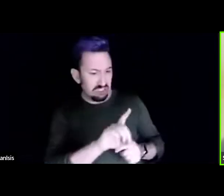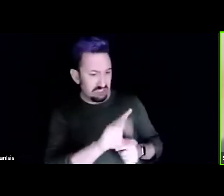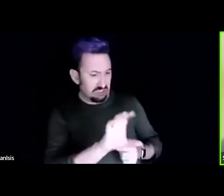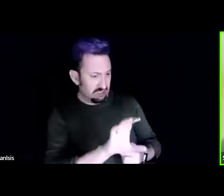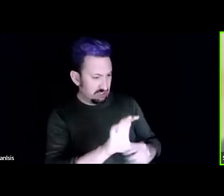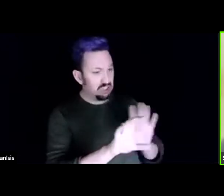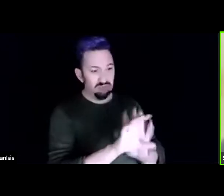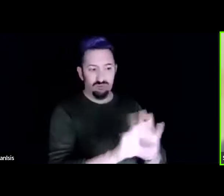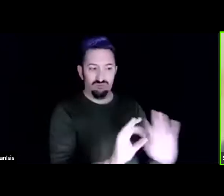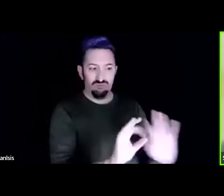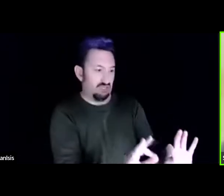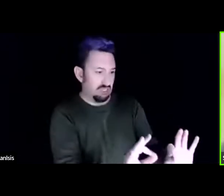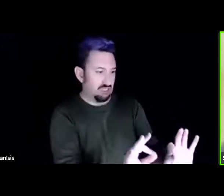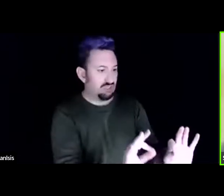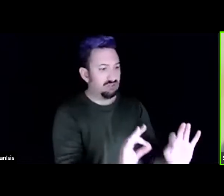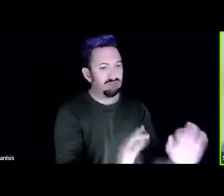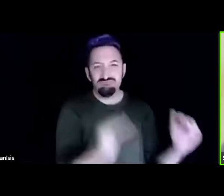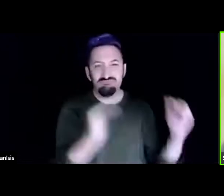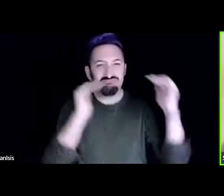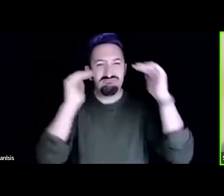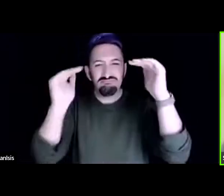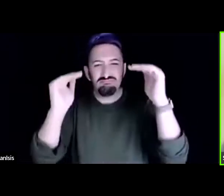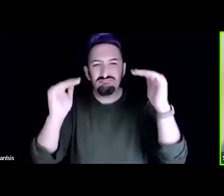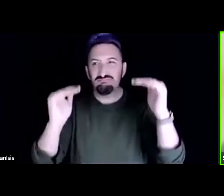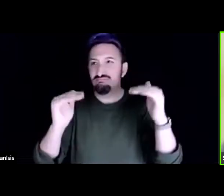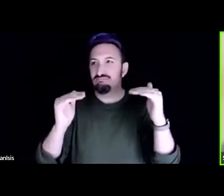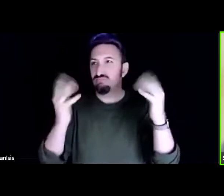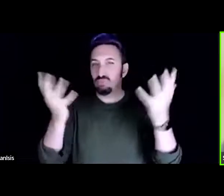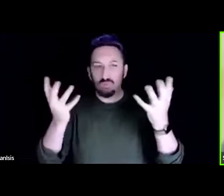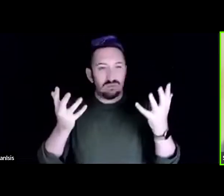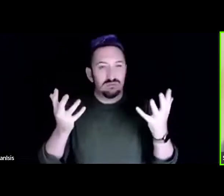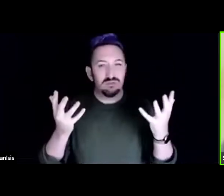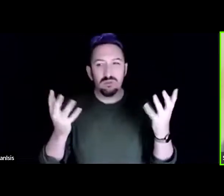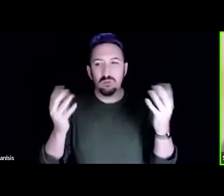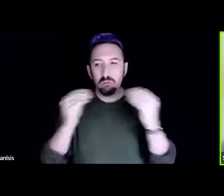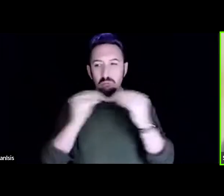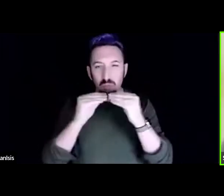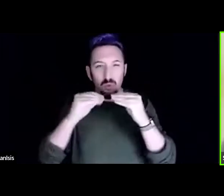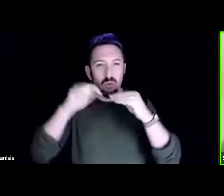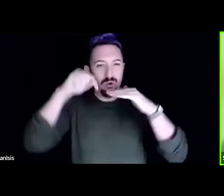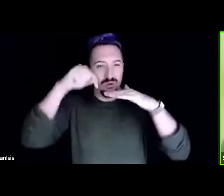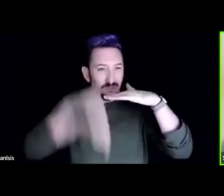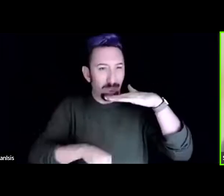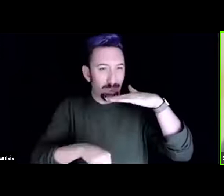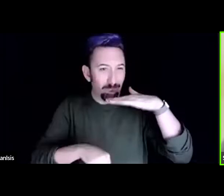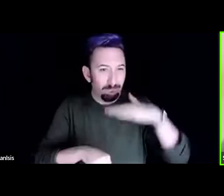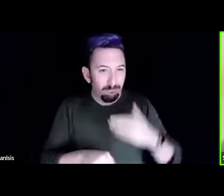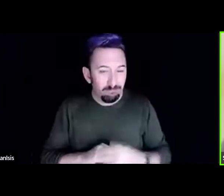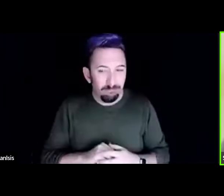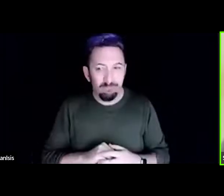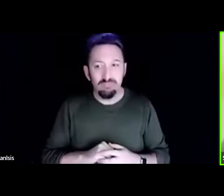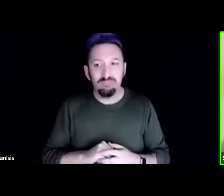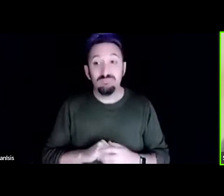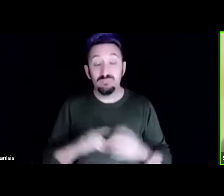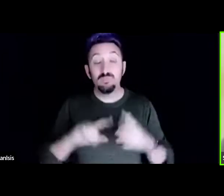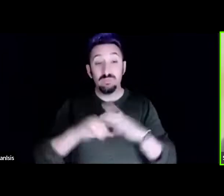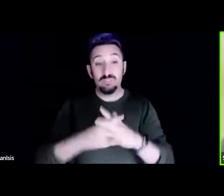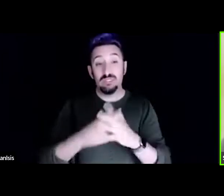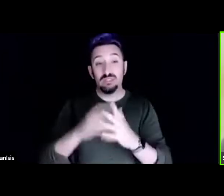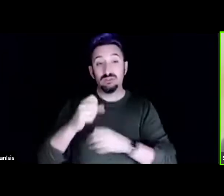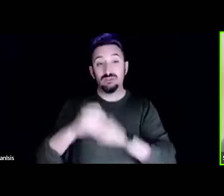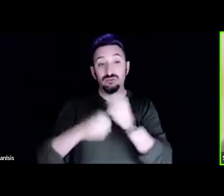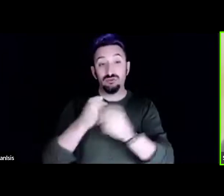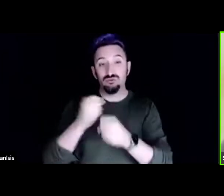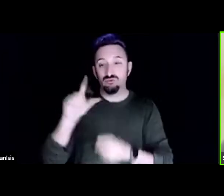How do we teach people in a bit more depth? And we began in 2019 with a program we